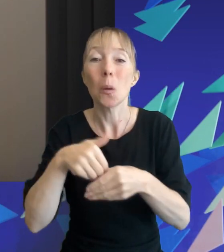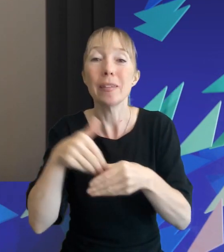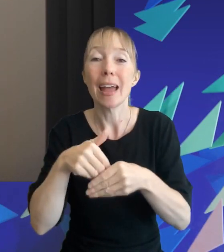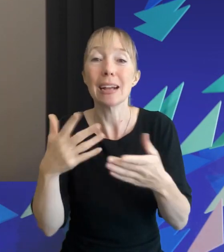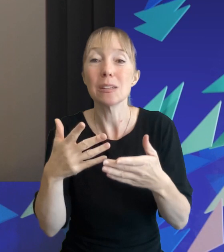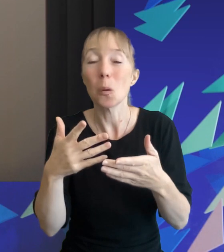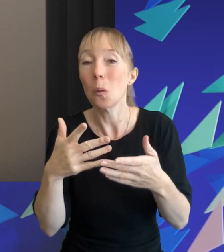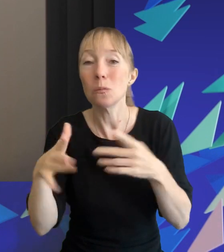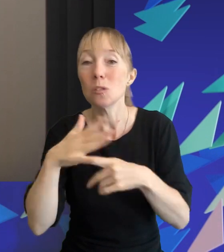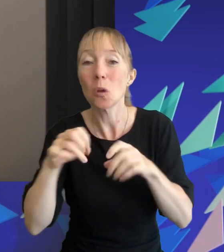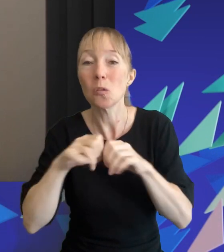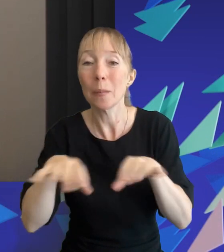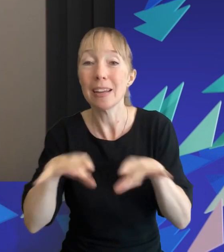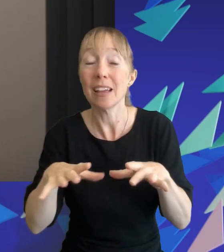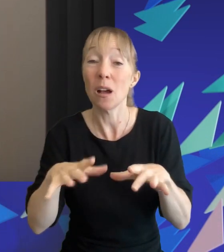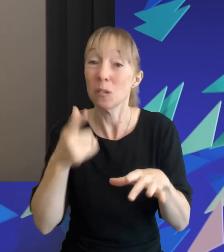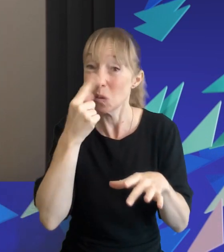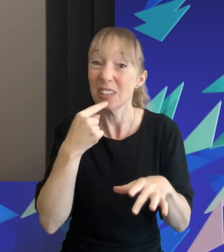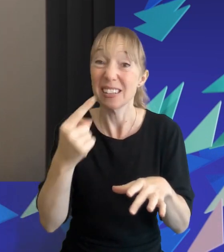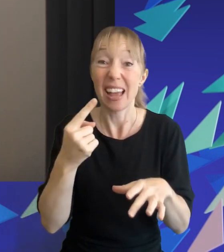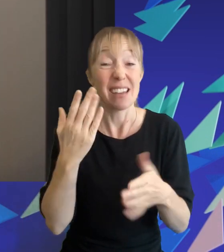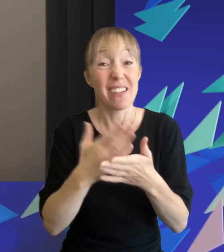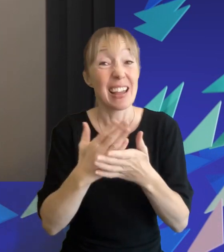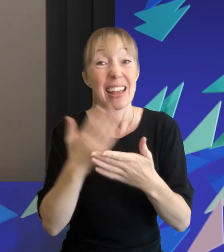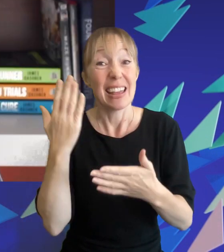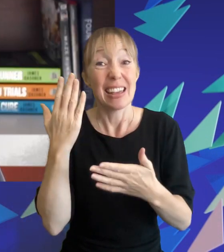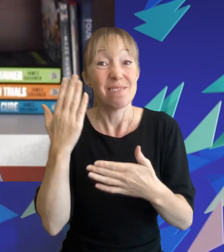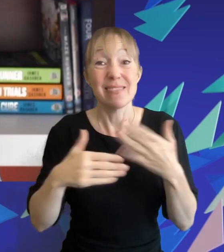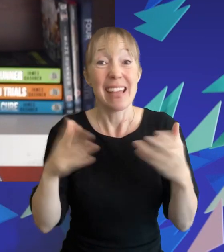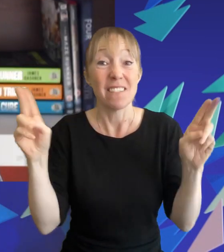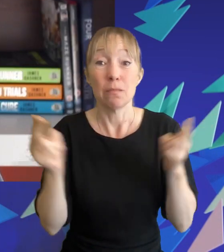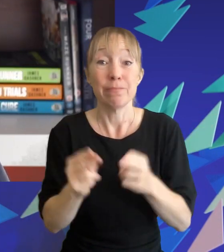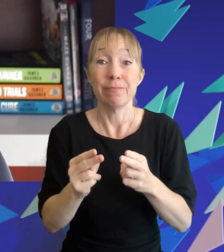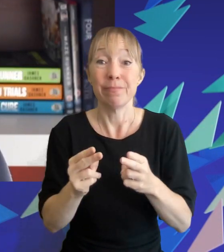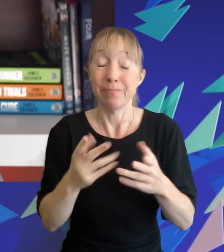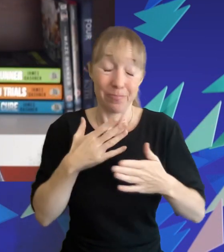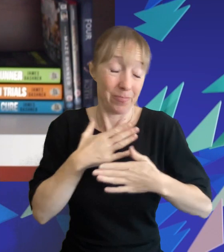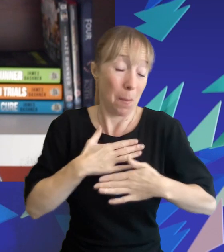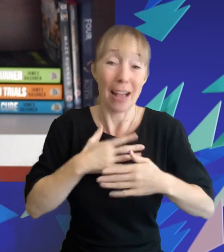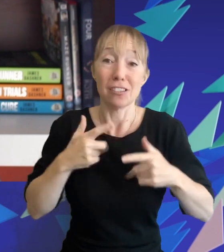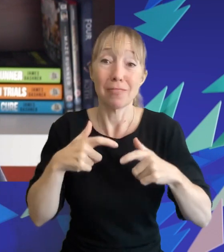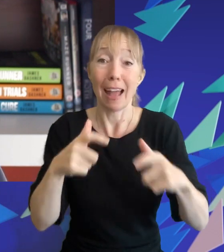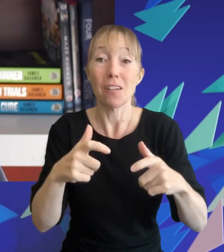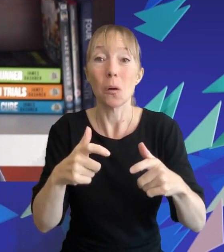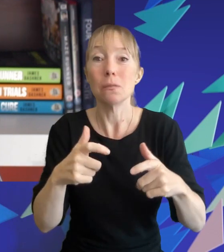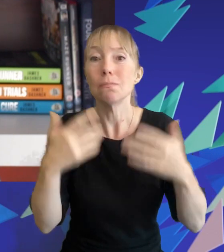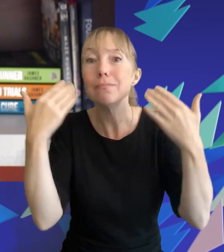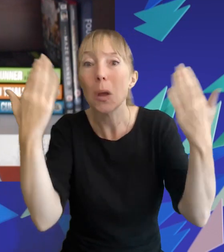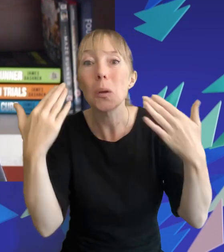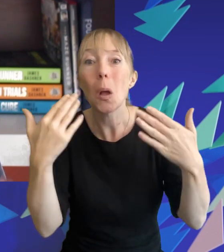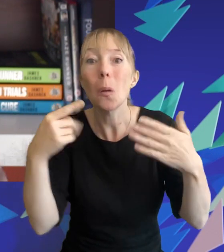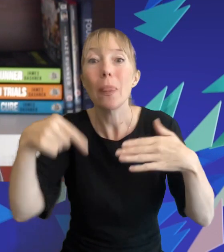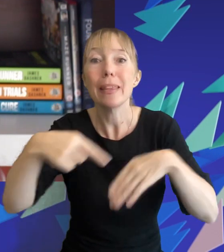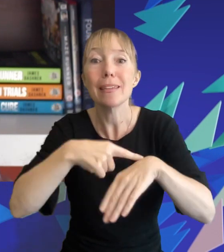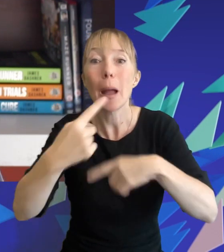be argued that the genre never really died and the passion and love for it still lives on and who knows maybe this time next year we'll be walking into the cinema